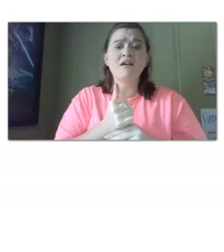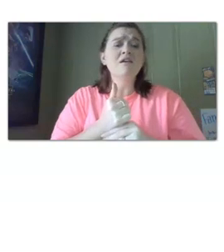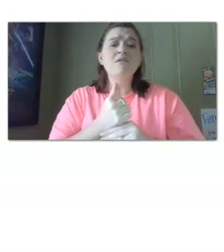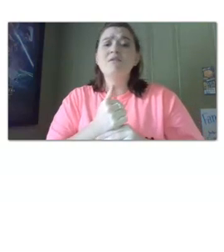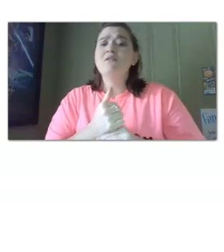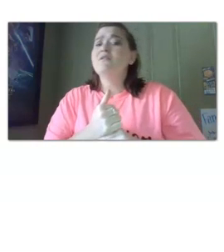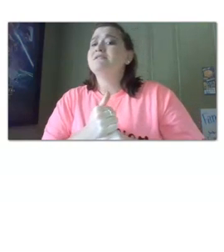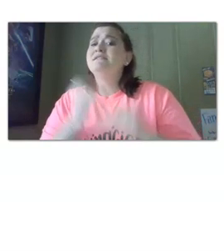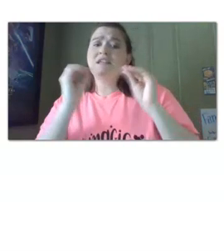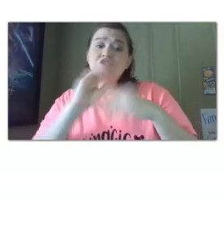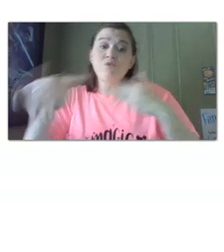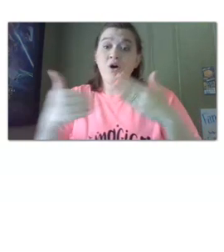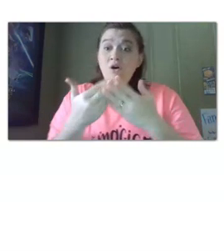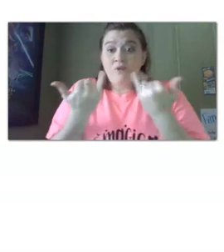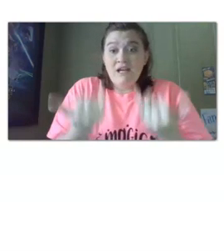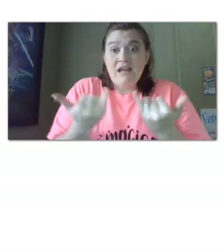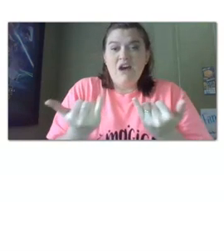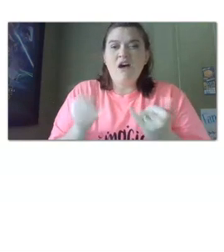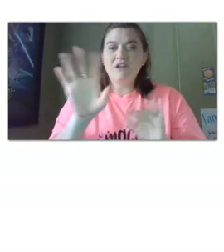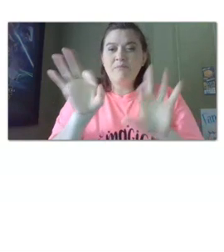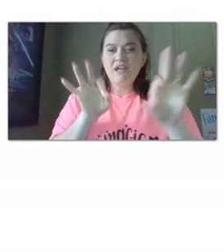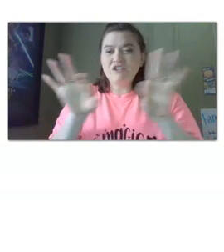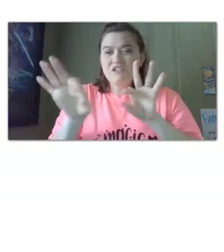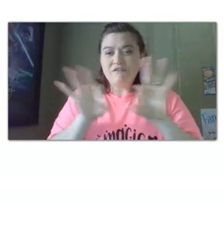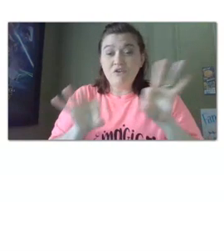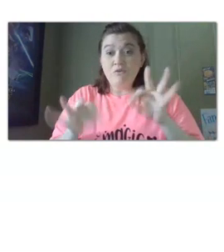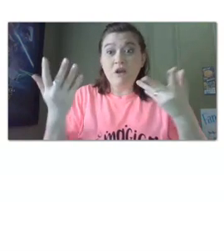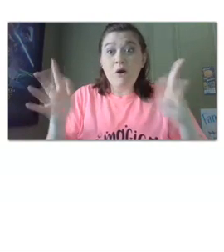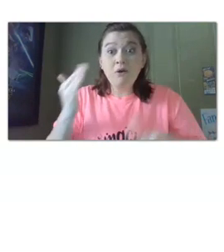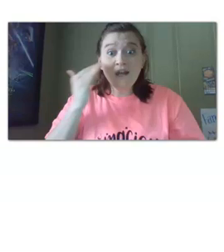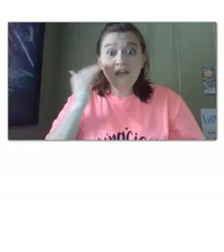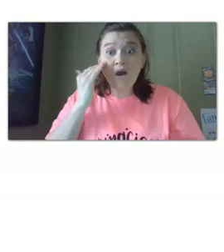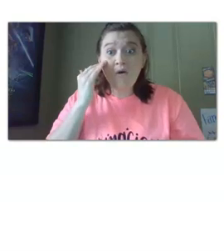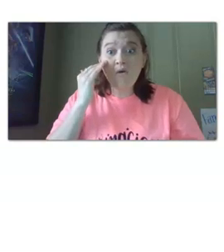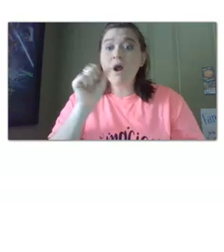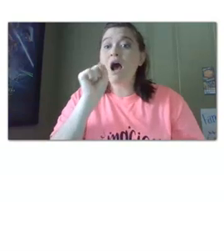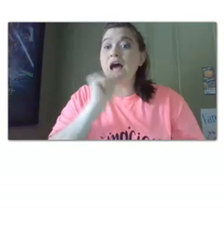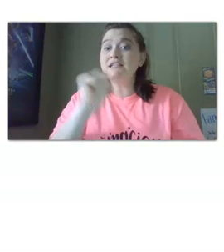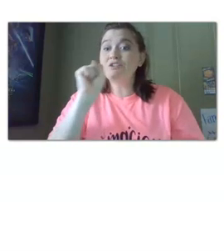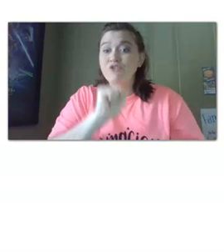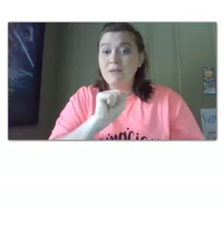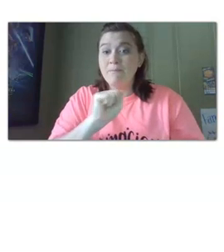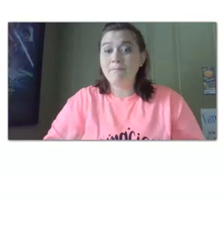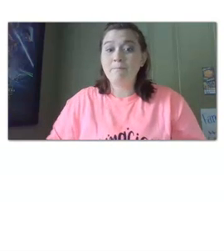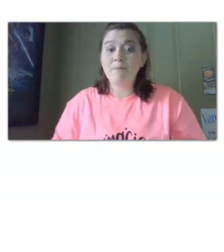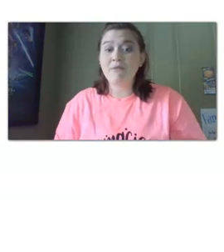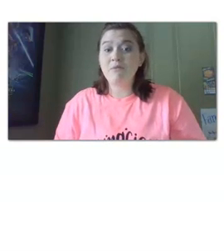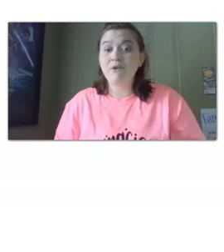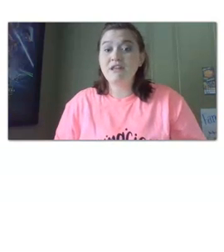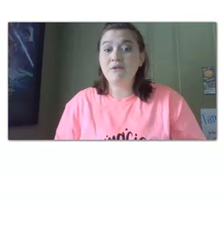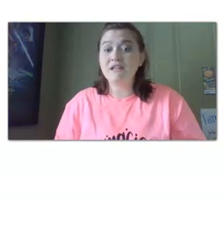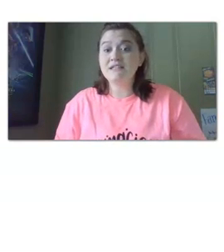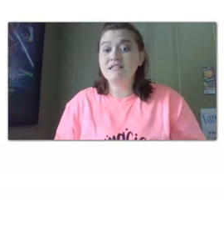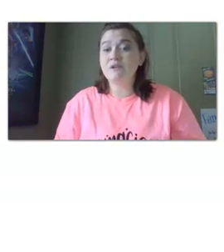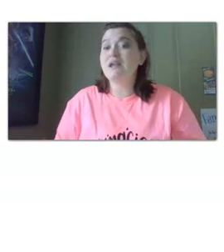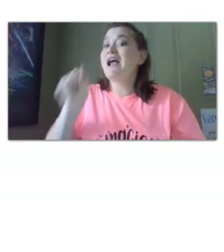not gonna teach you all right now i'm gonna pick just a few we already know ice cream i'm